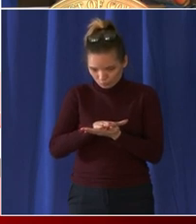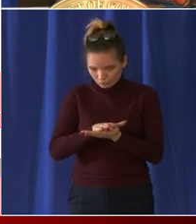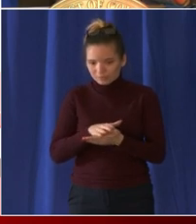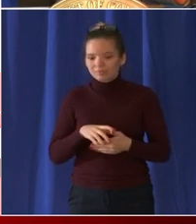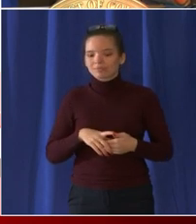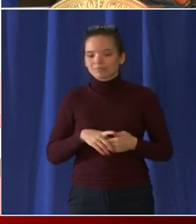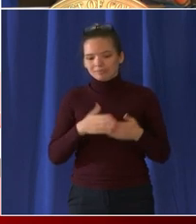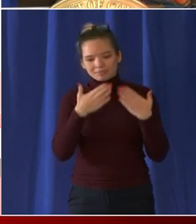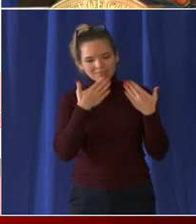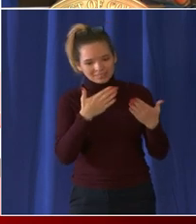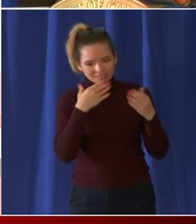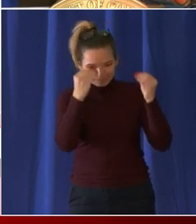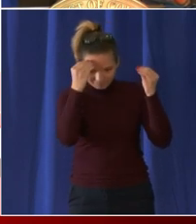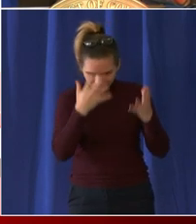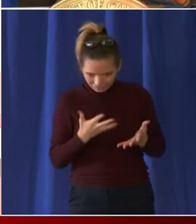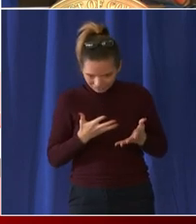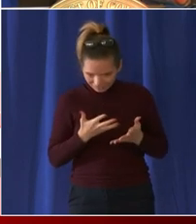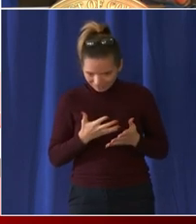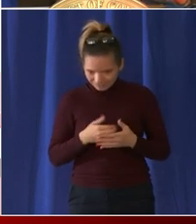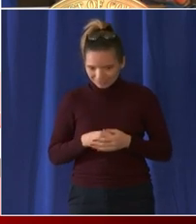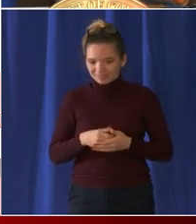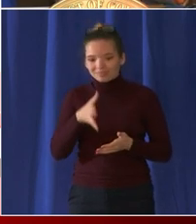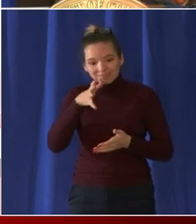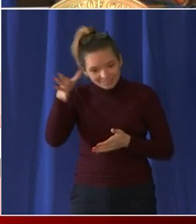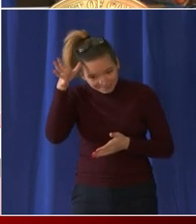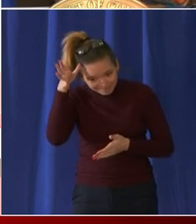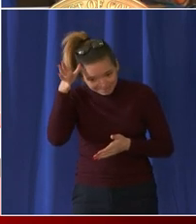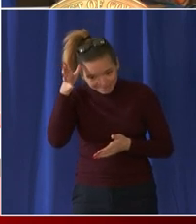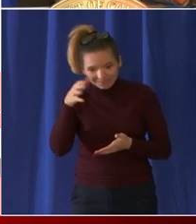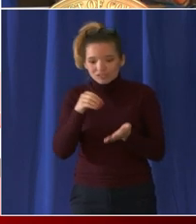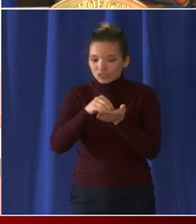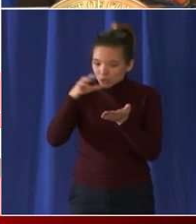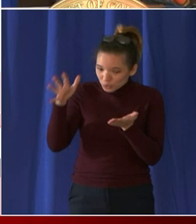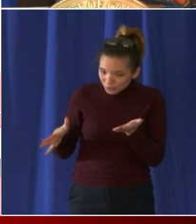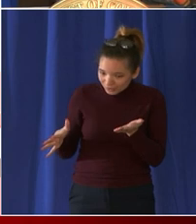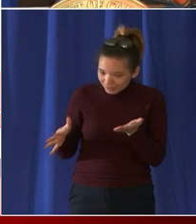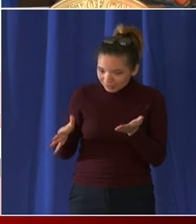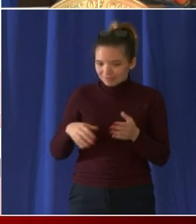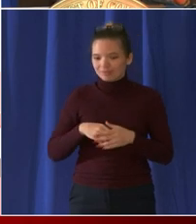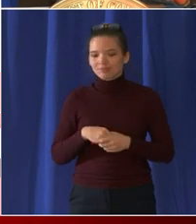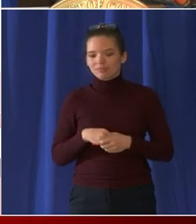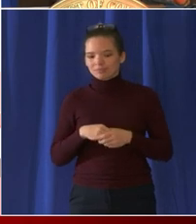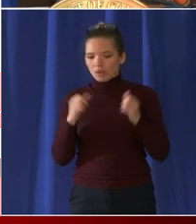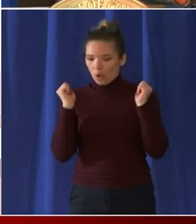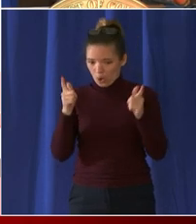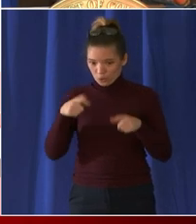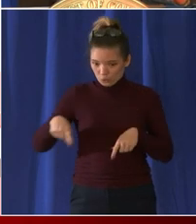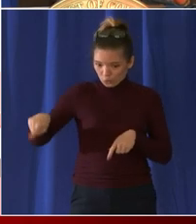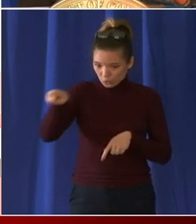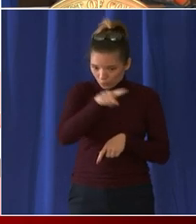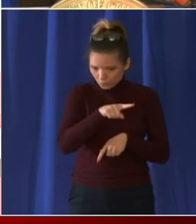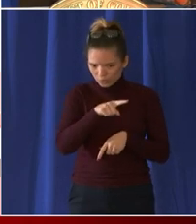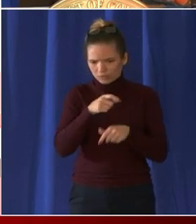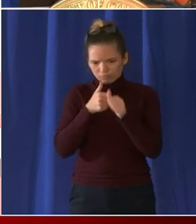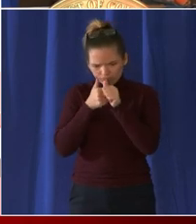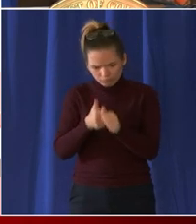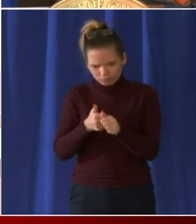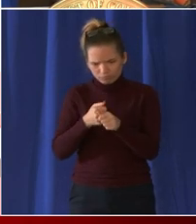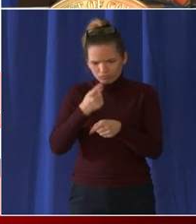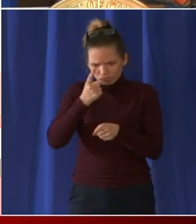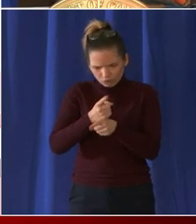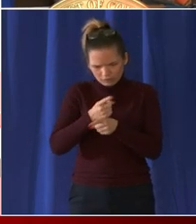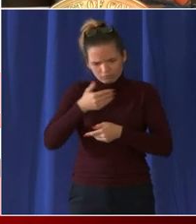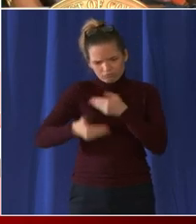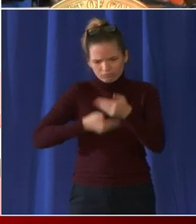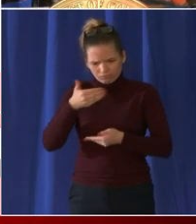teachers and parents and kids who've done all the things that we asked them to and we're going to continue to